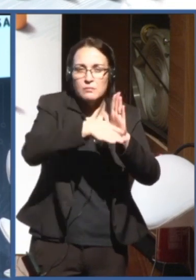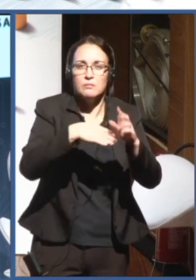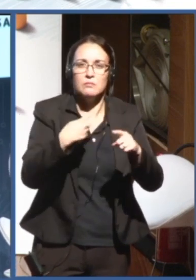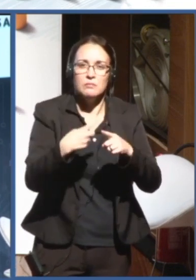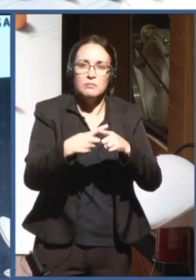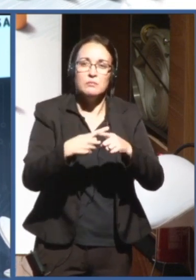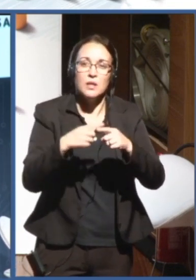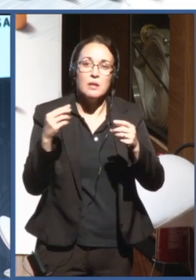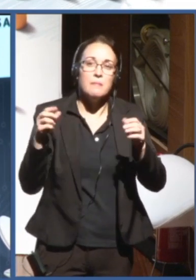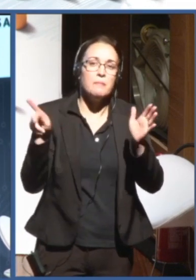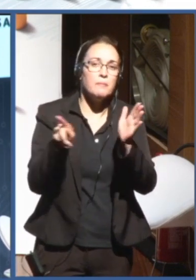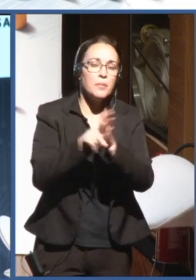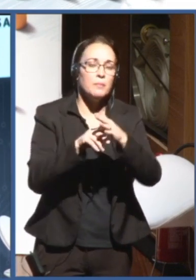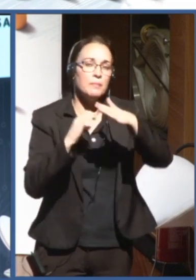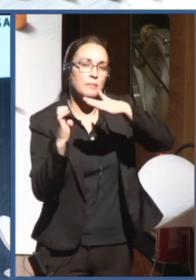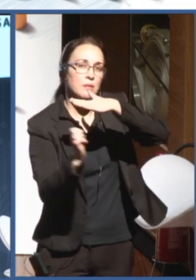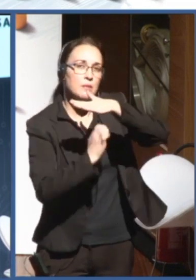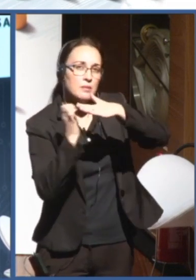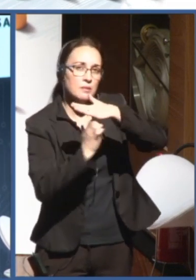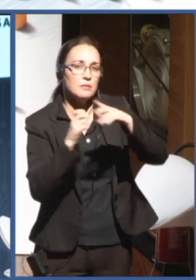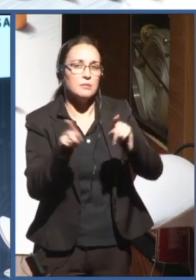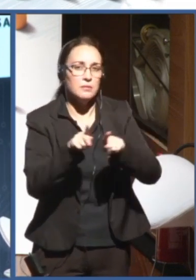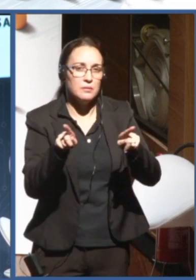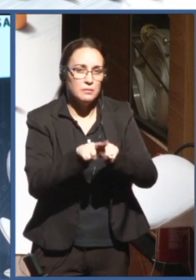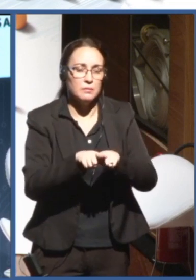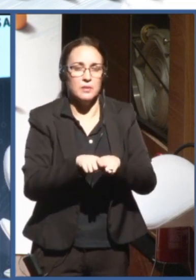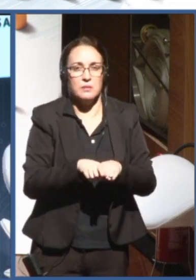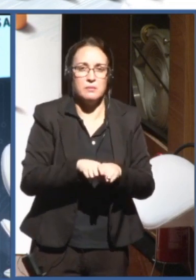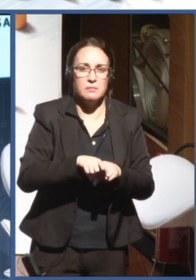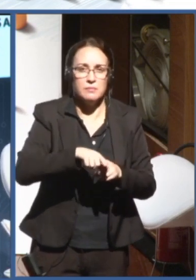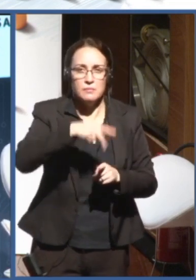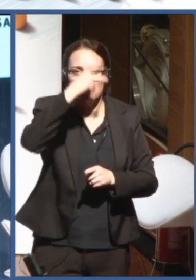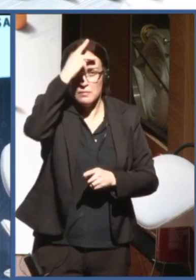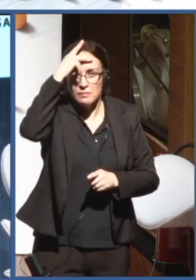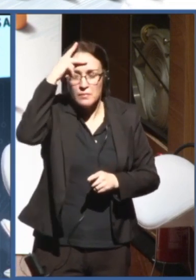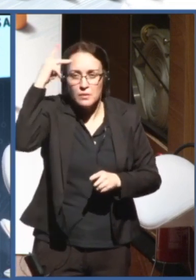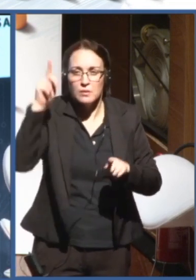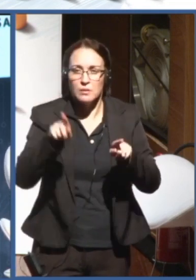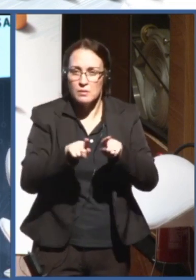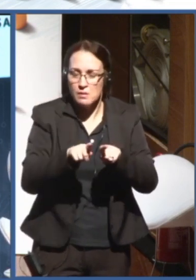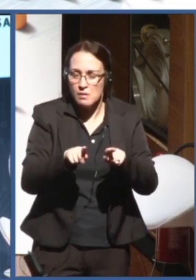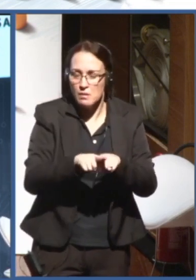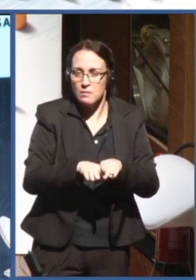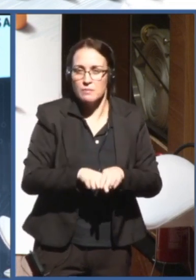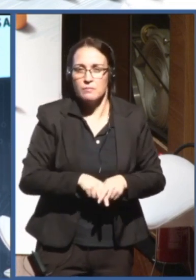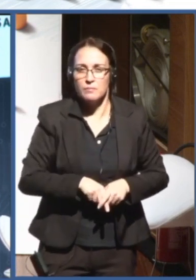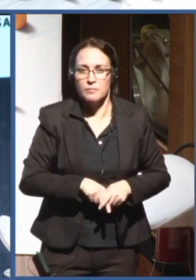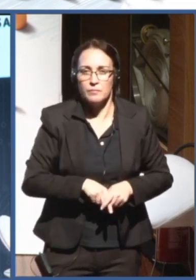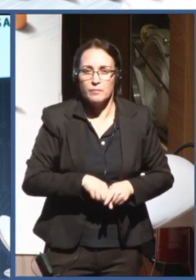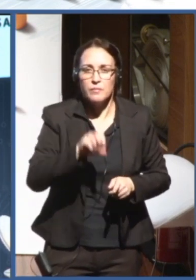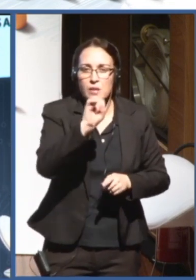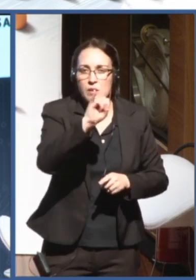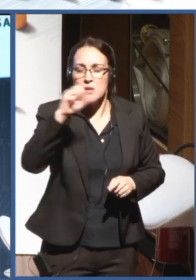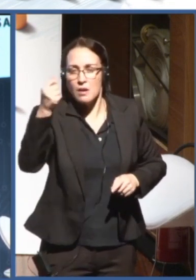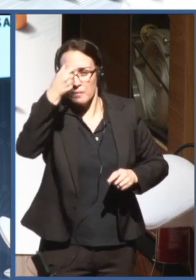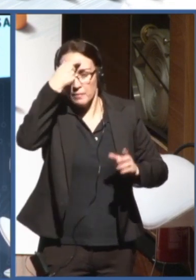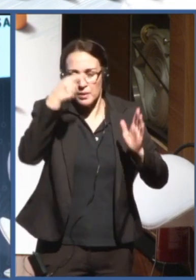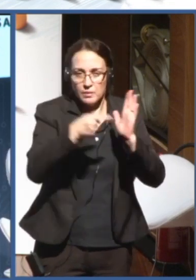as actors that design and deploy and implement AI systems, but they also apply to states, right,